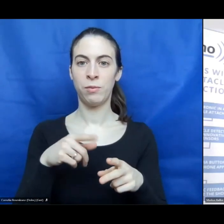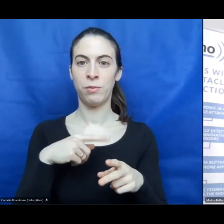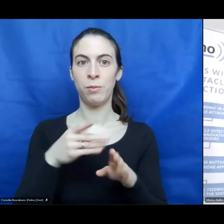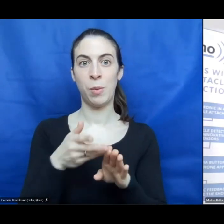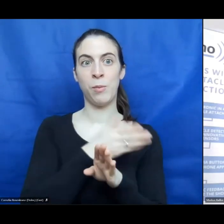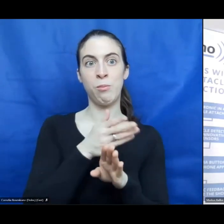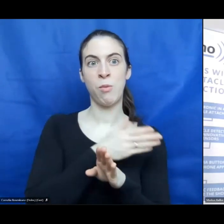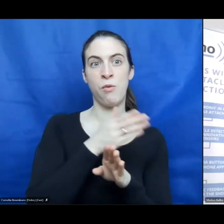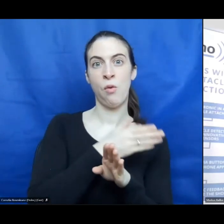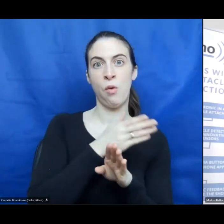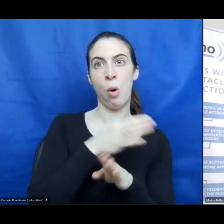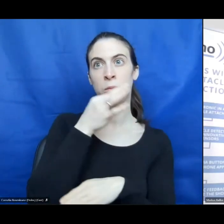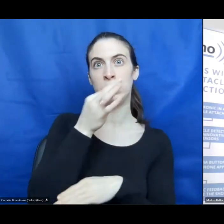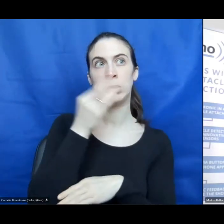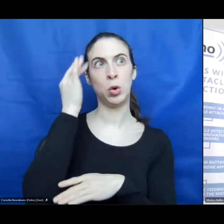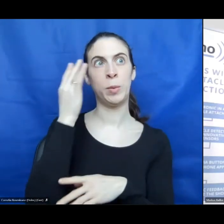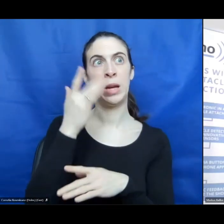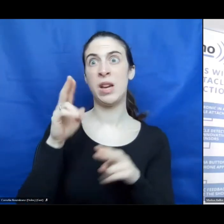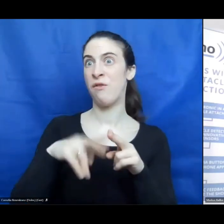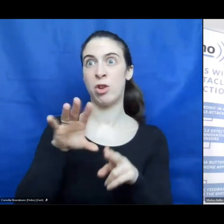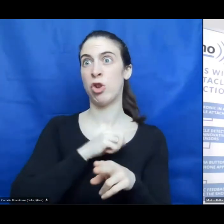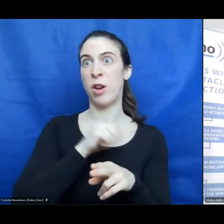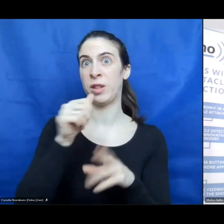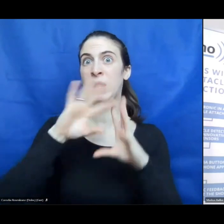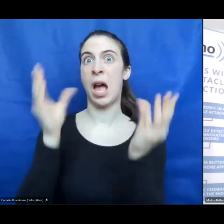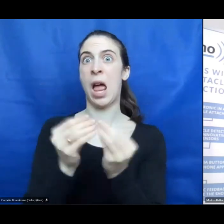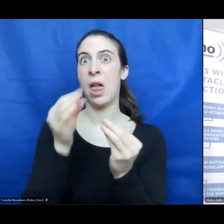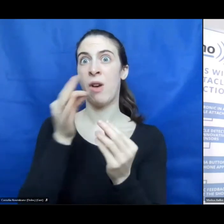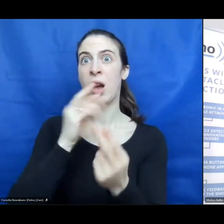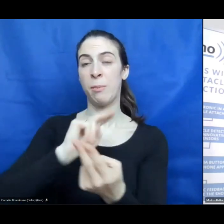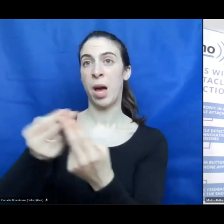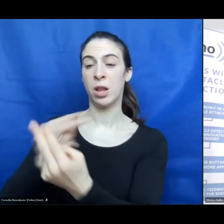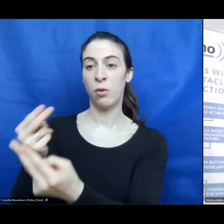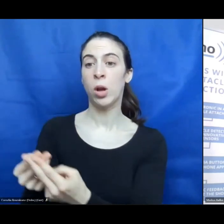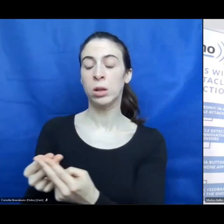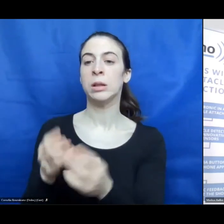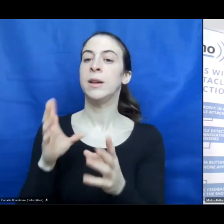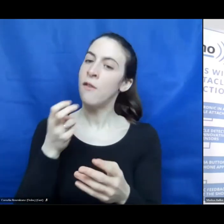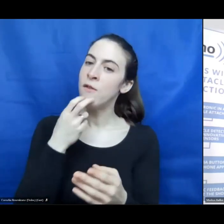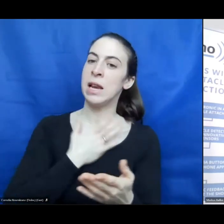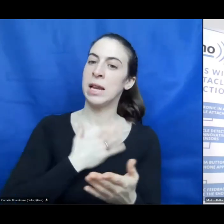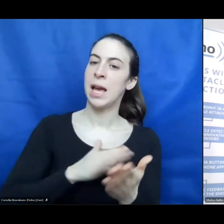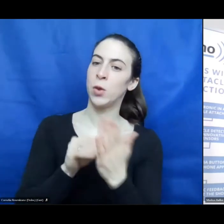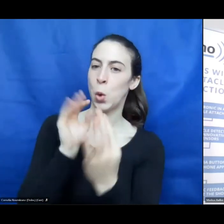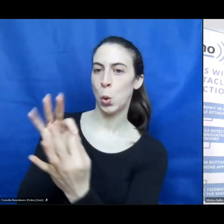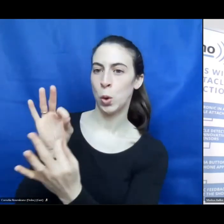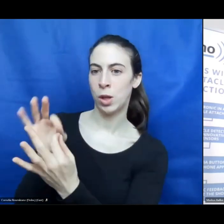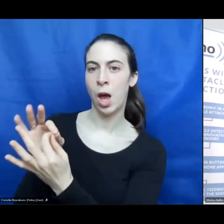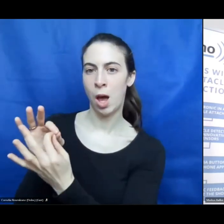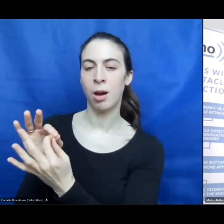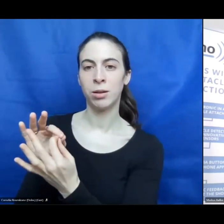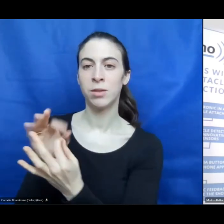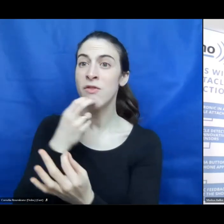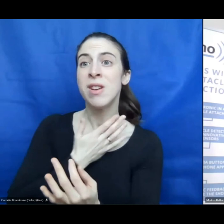session that maybe we cannot answer all the questions, but we want to stay in touch with you and to answer